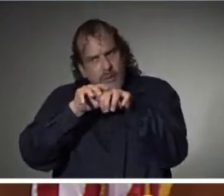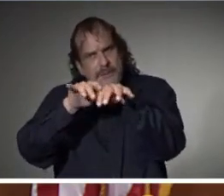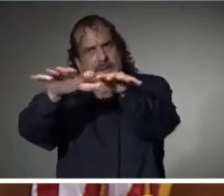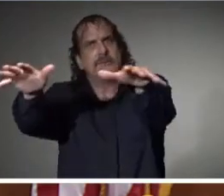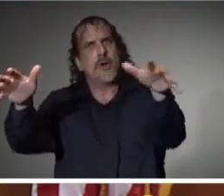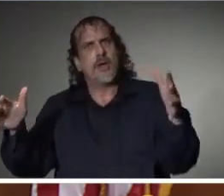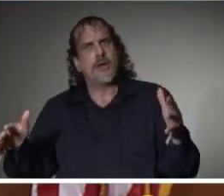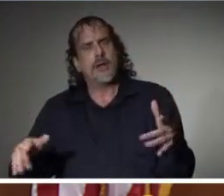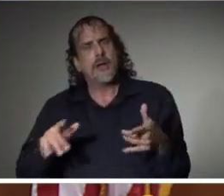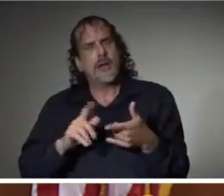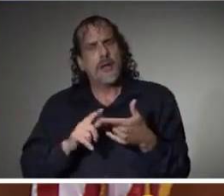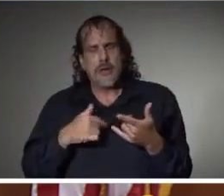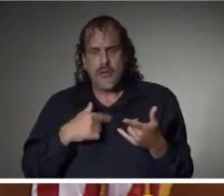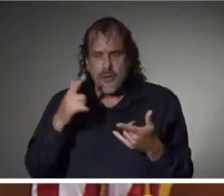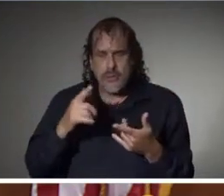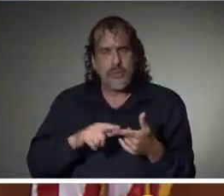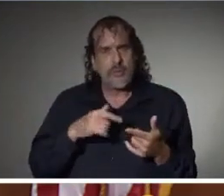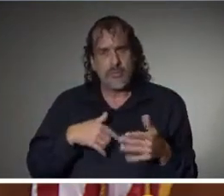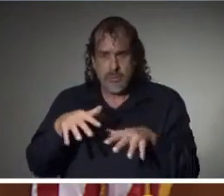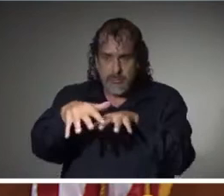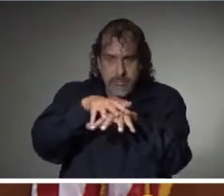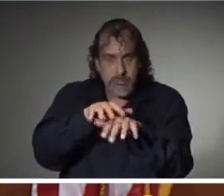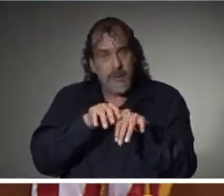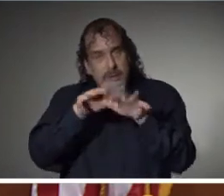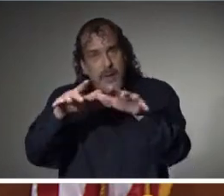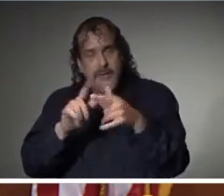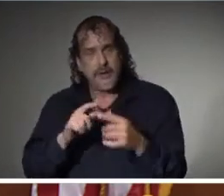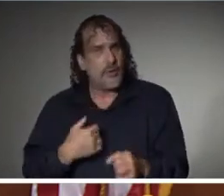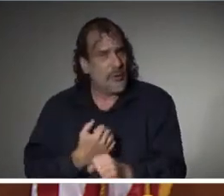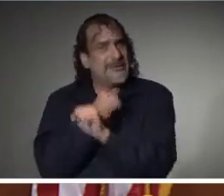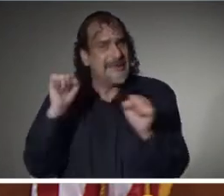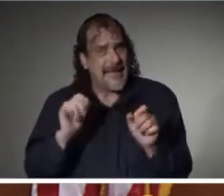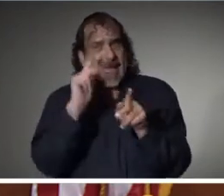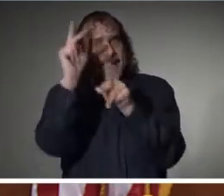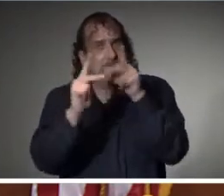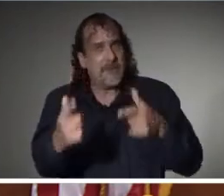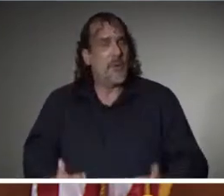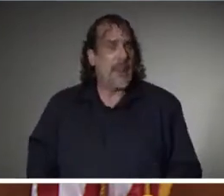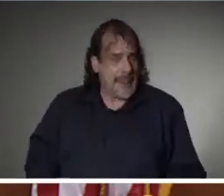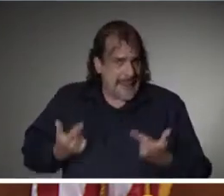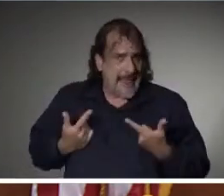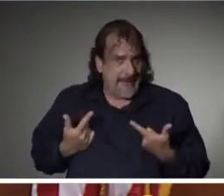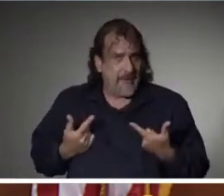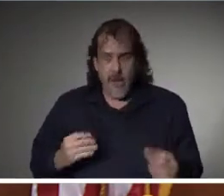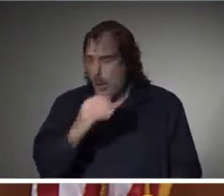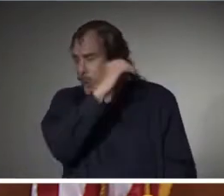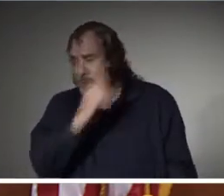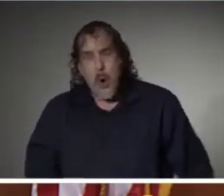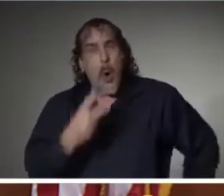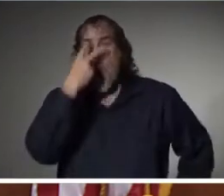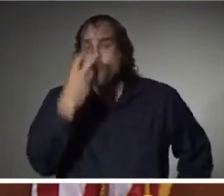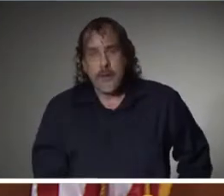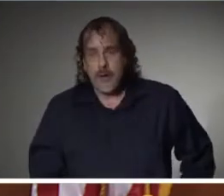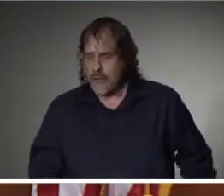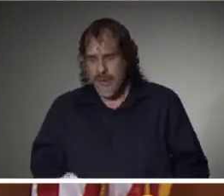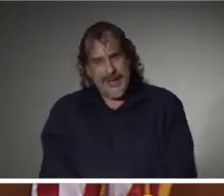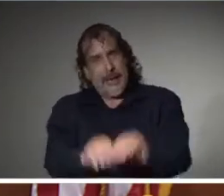you help us slow the spread, you are going to be helping save lives. There is no doubt about it. I mean, it is very clear